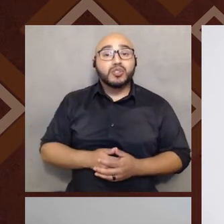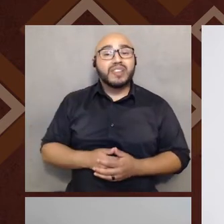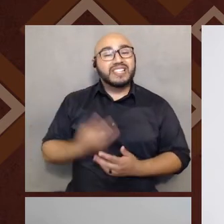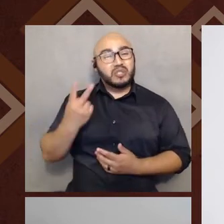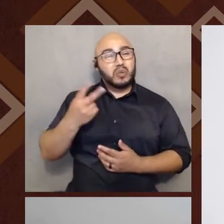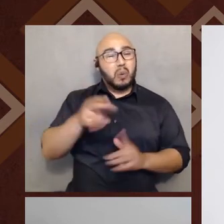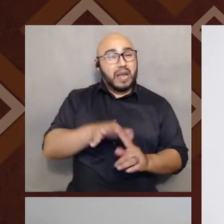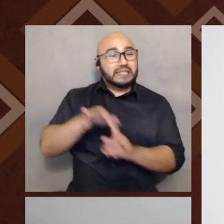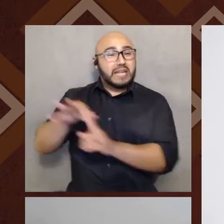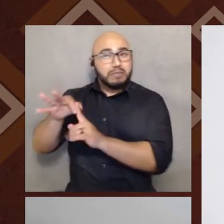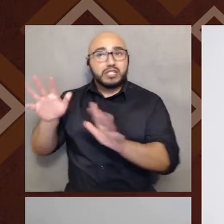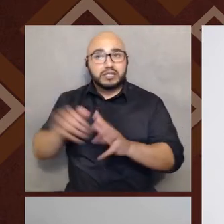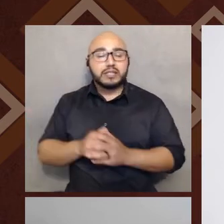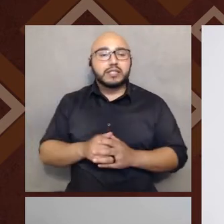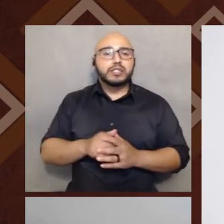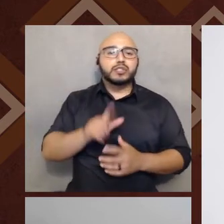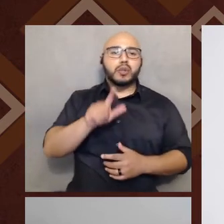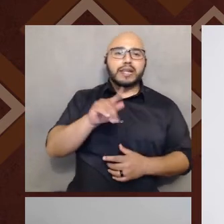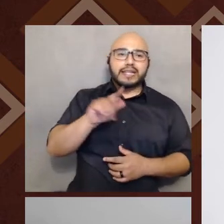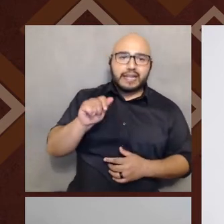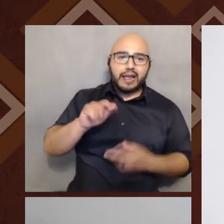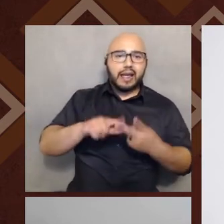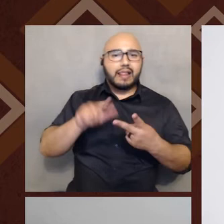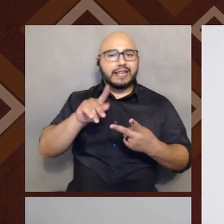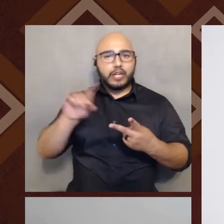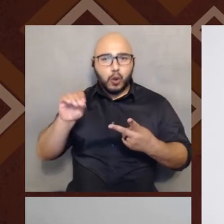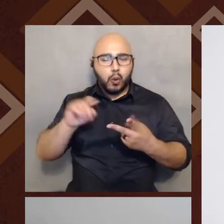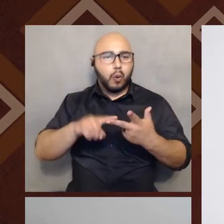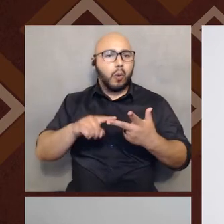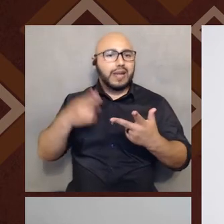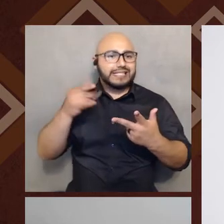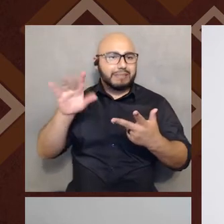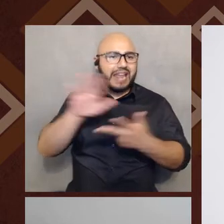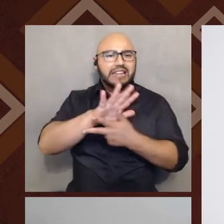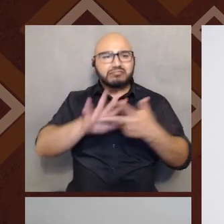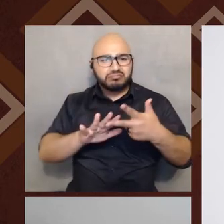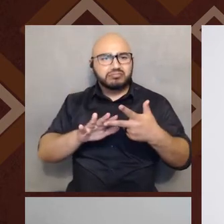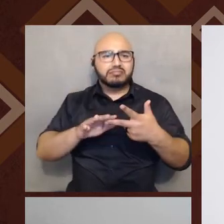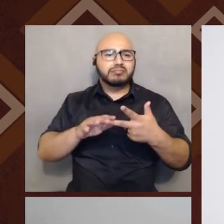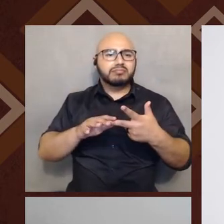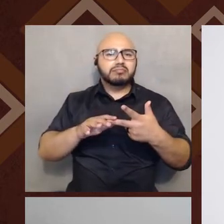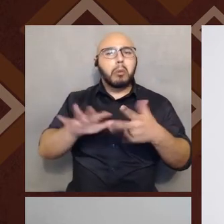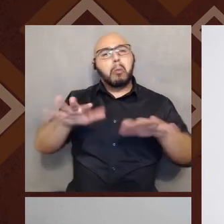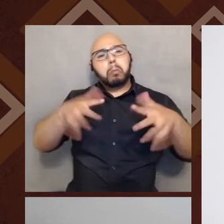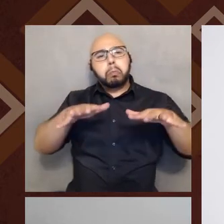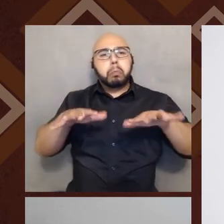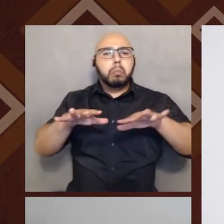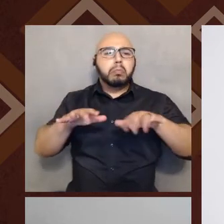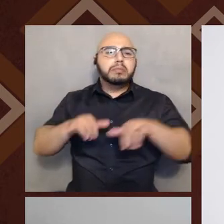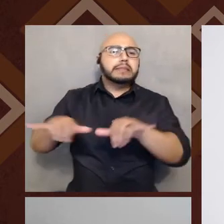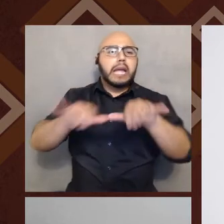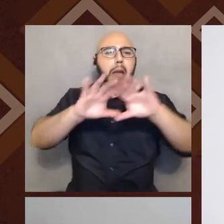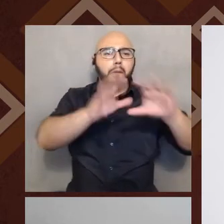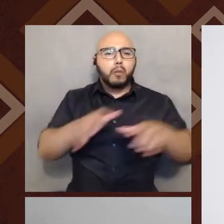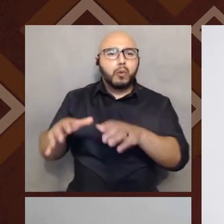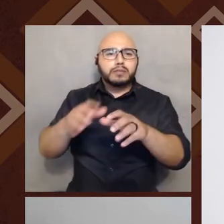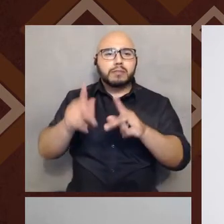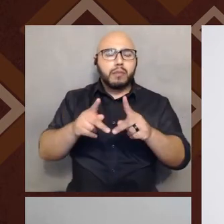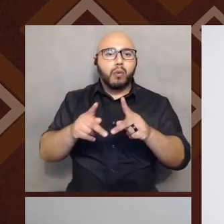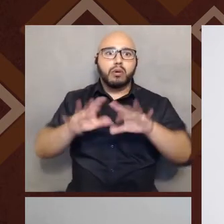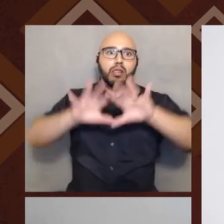in general, Latina, Latino, Hispanic, we're talking about the same, you groups of people, a large group of, of lots of different people.